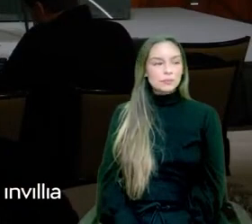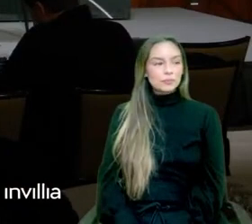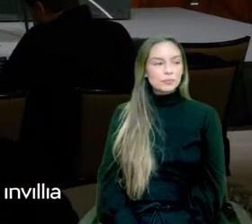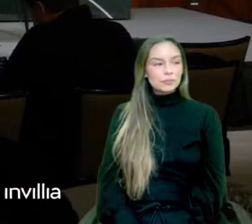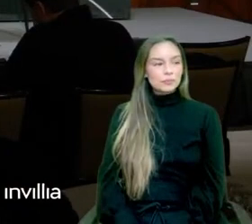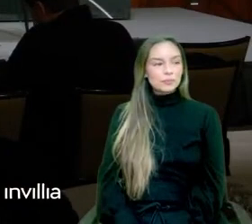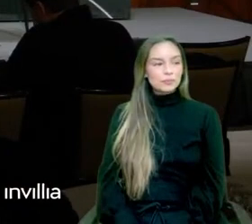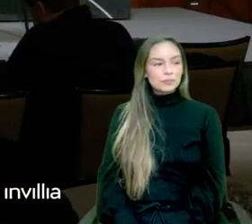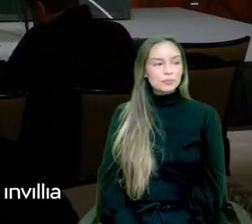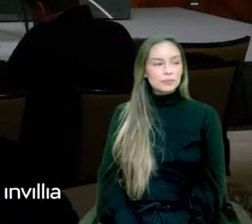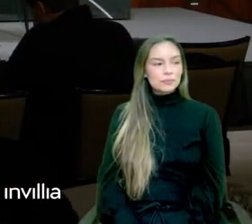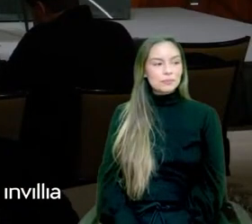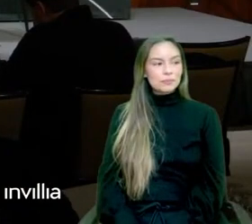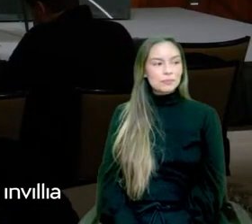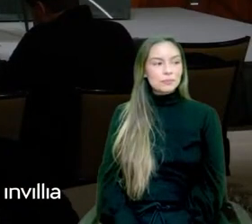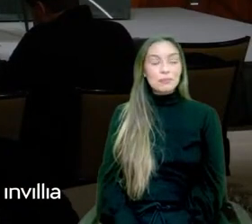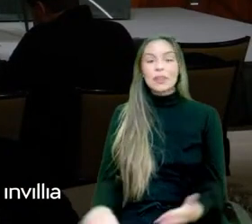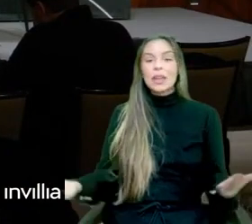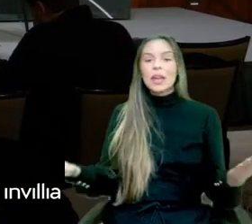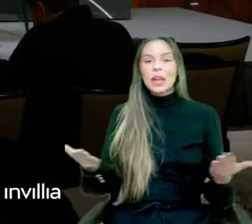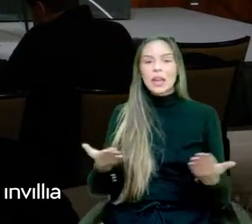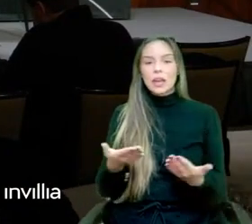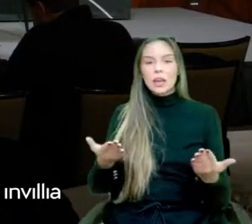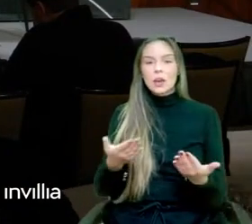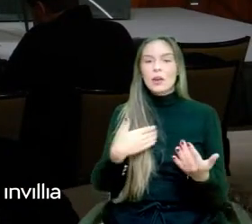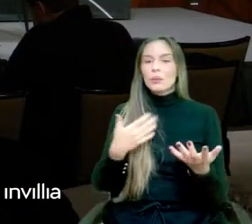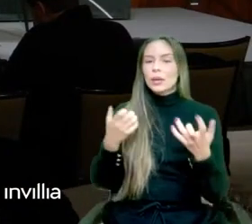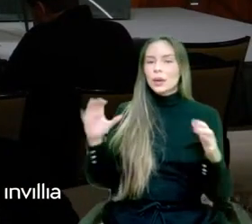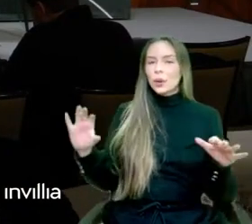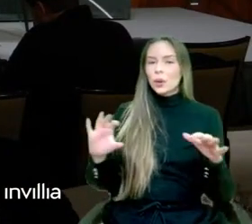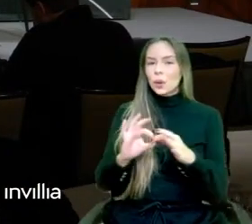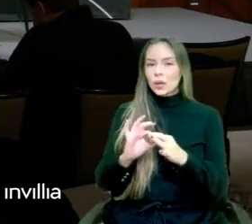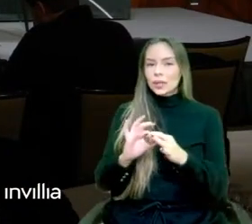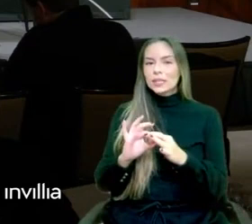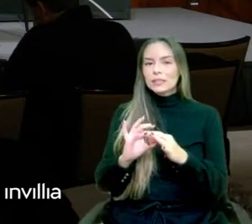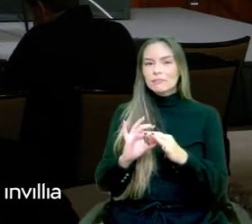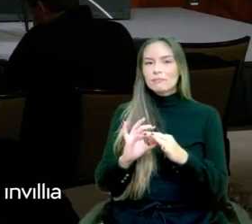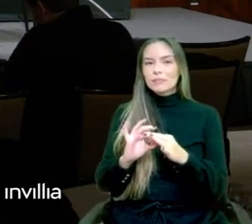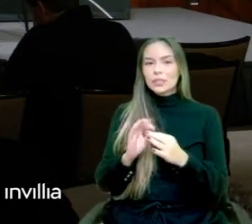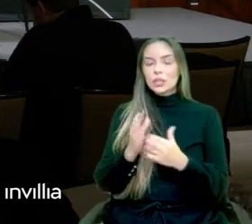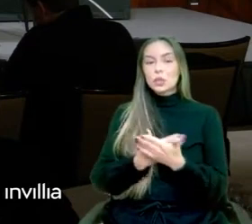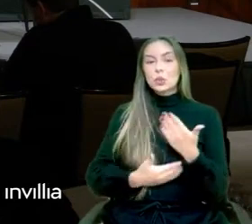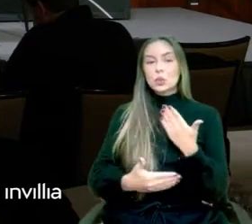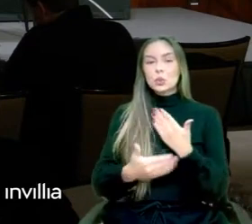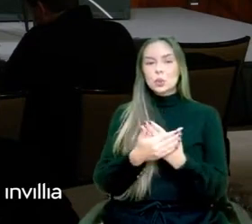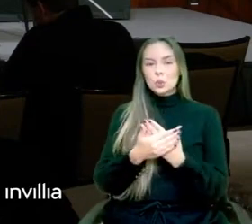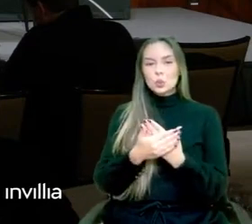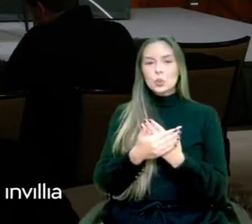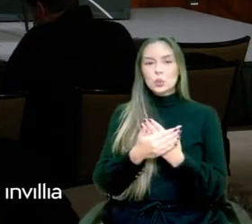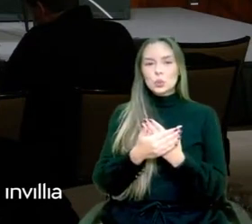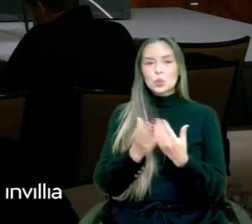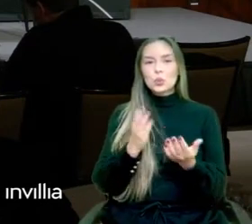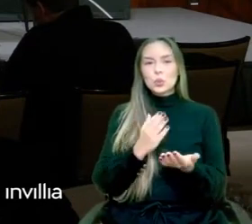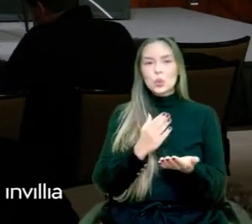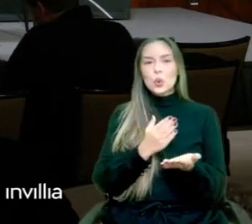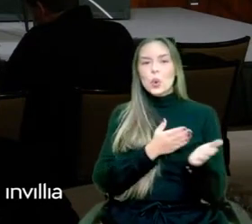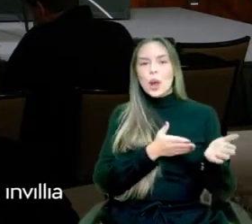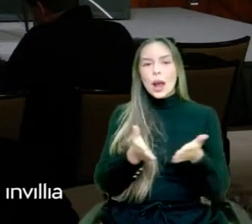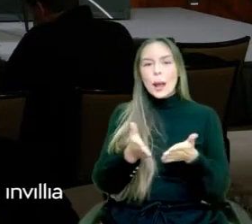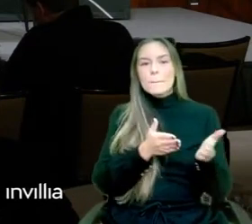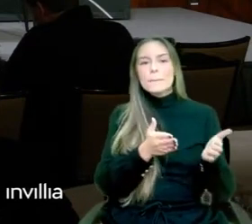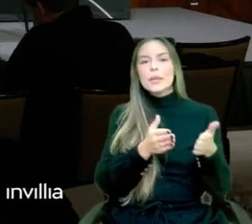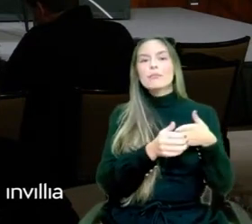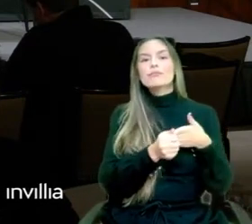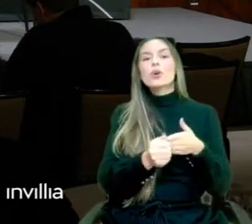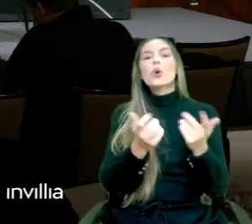Now, I'd like to connect all this to where our industry is going. And how we all can be